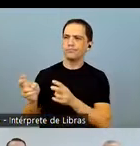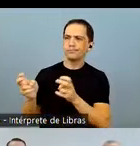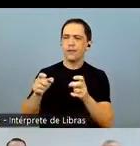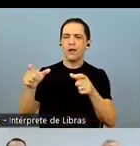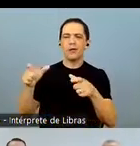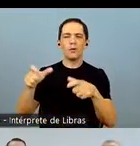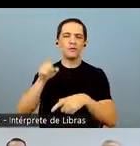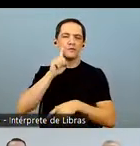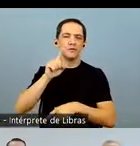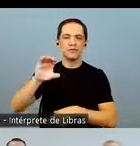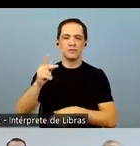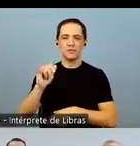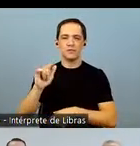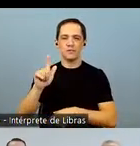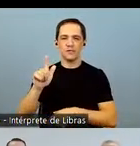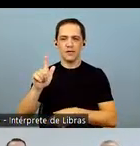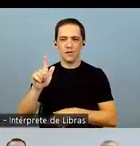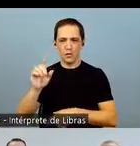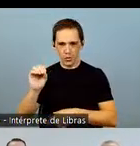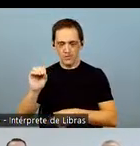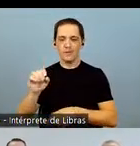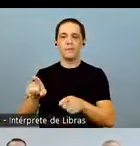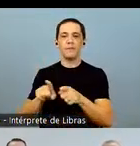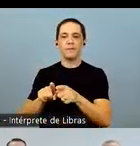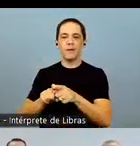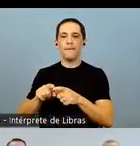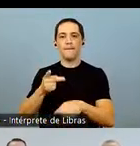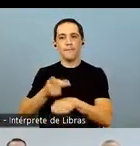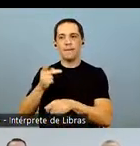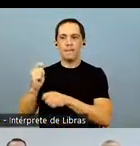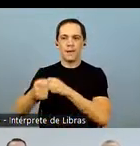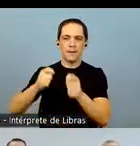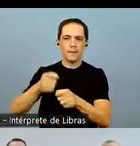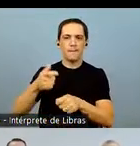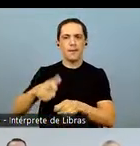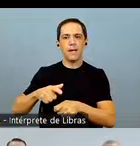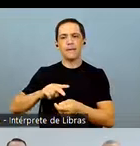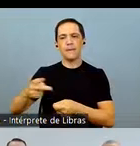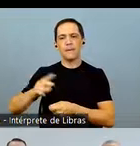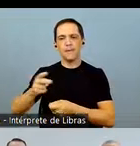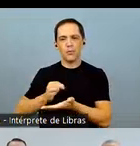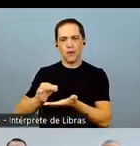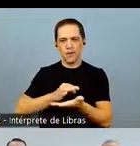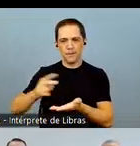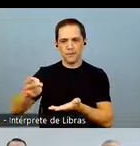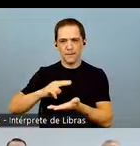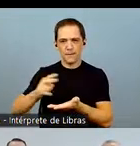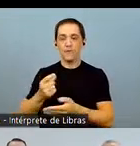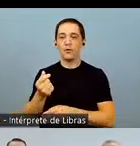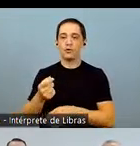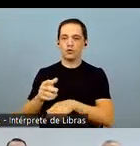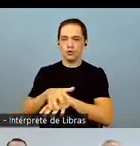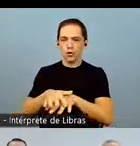The highs observed in Chicago, plus the premiums and the exchange rate